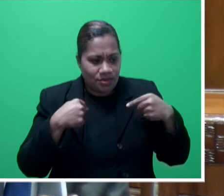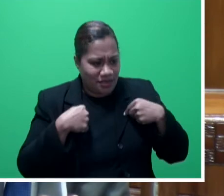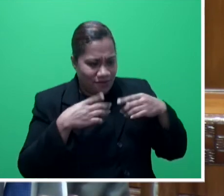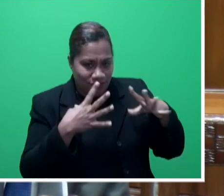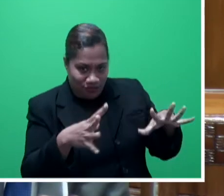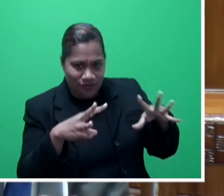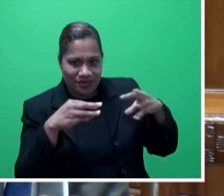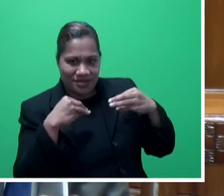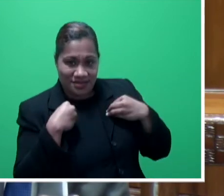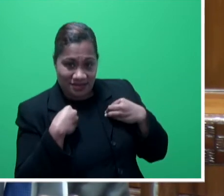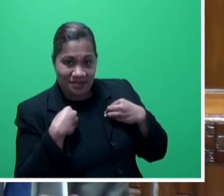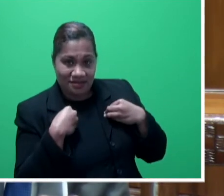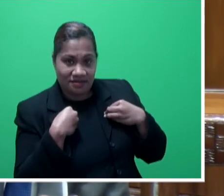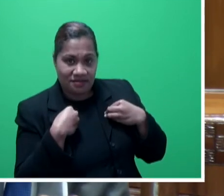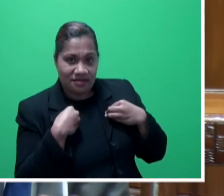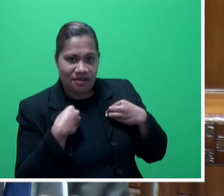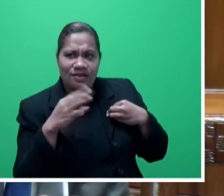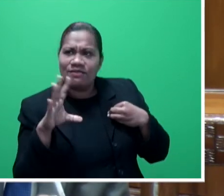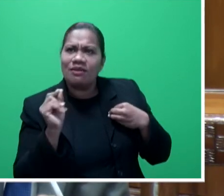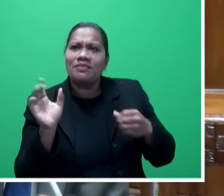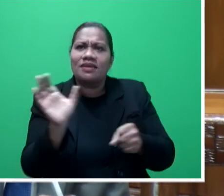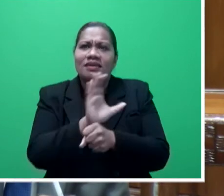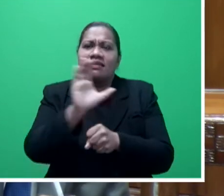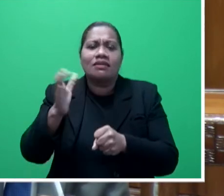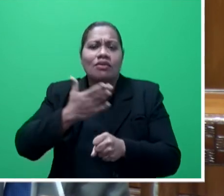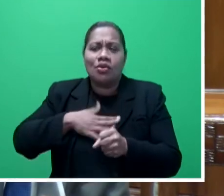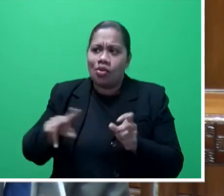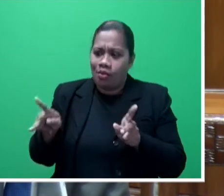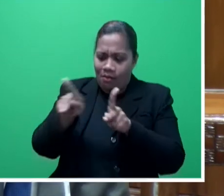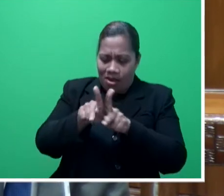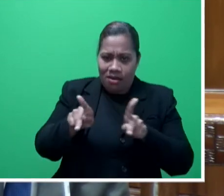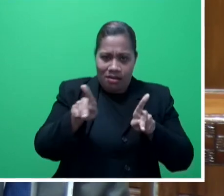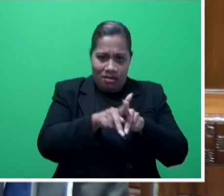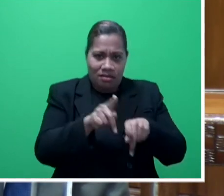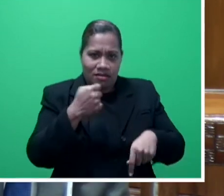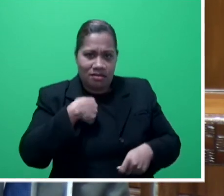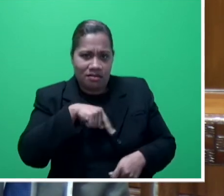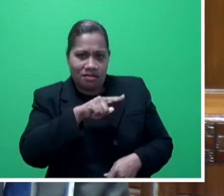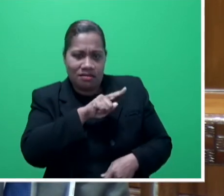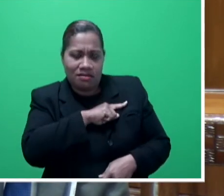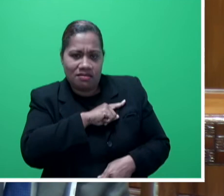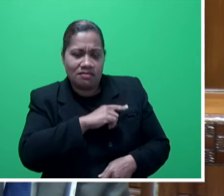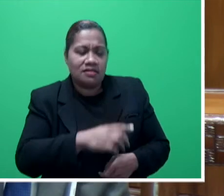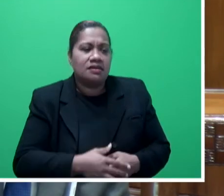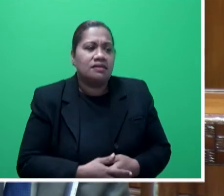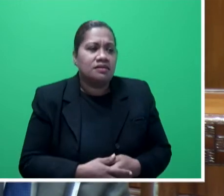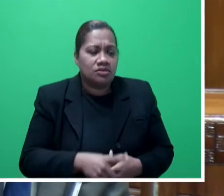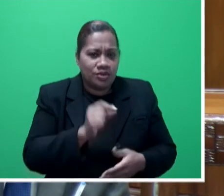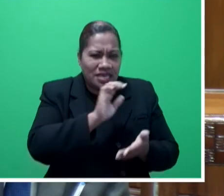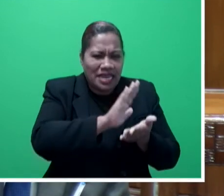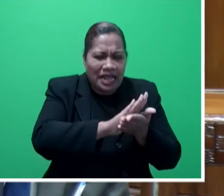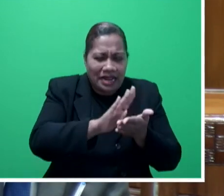companies who would want to partner with us and clear this material so that, you know, we can